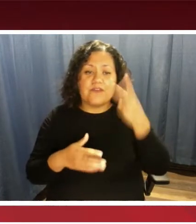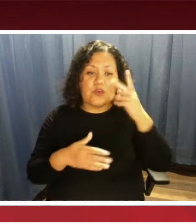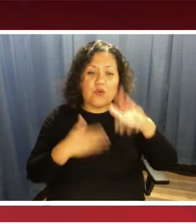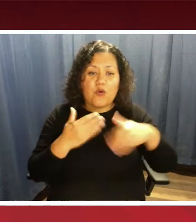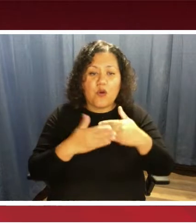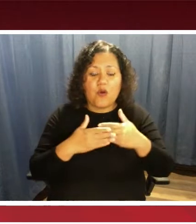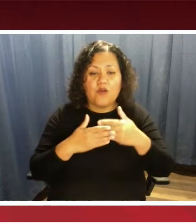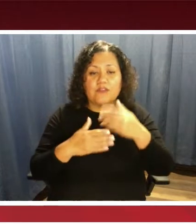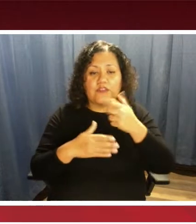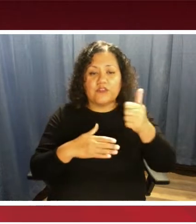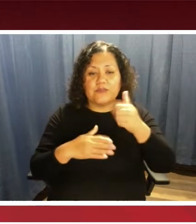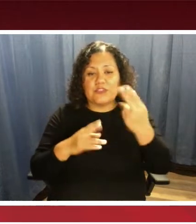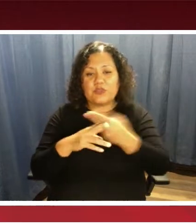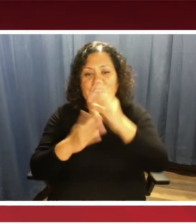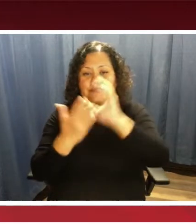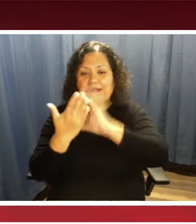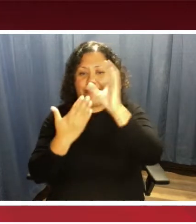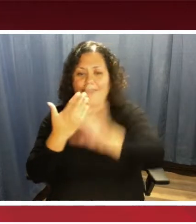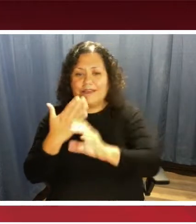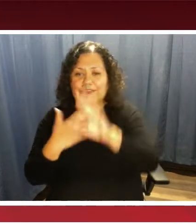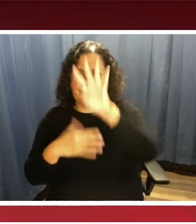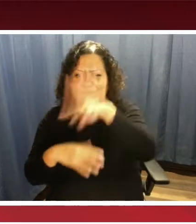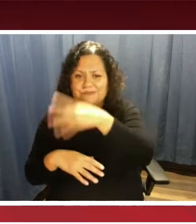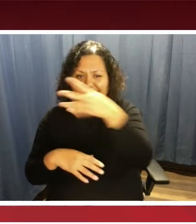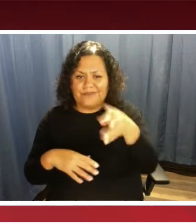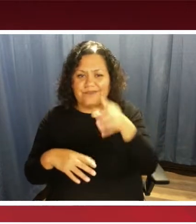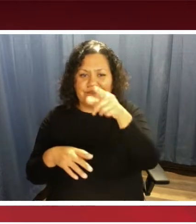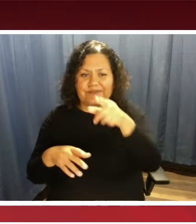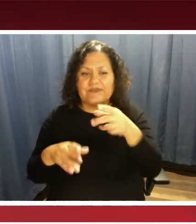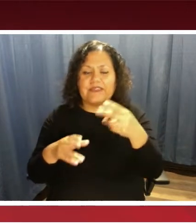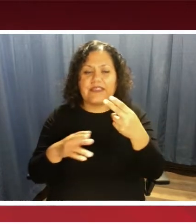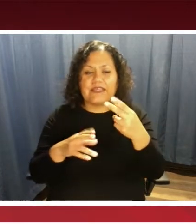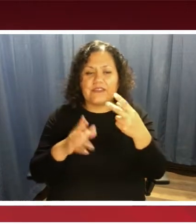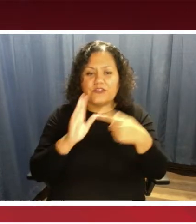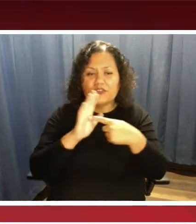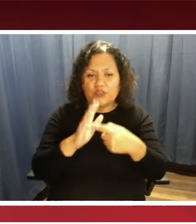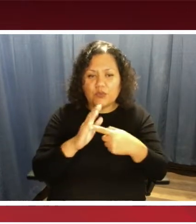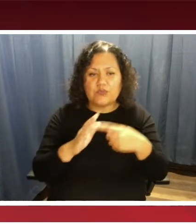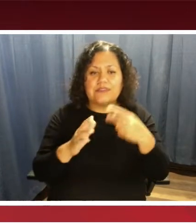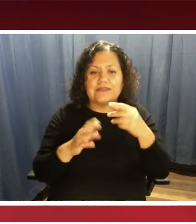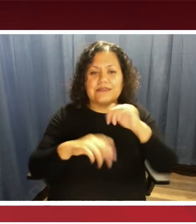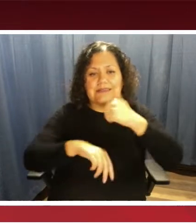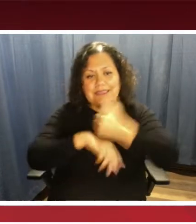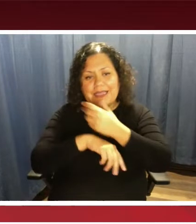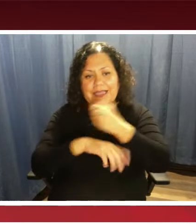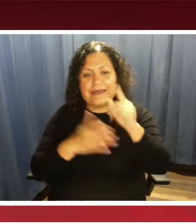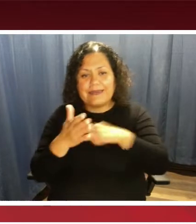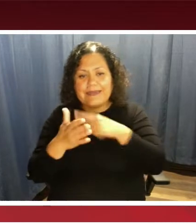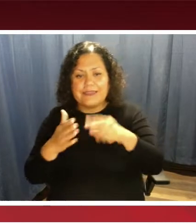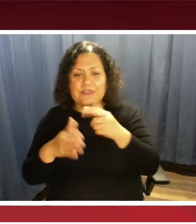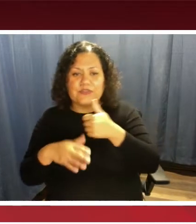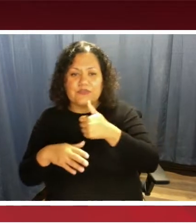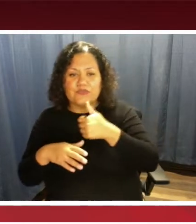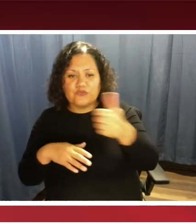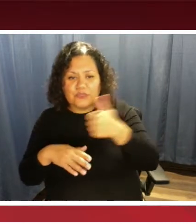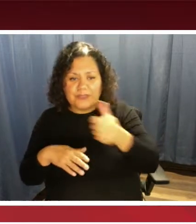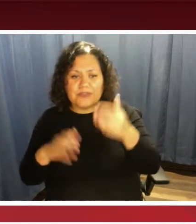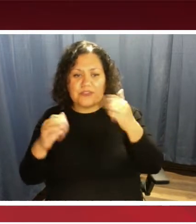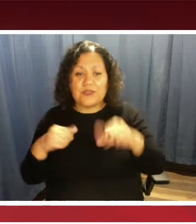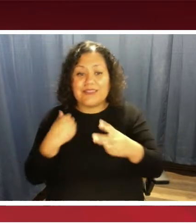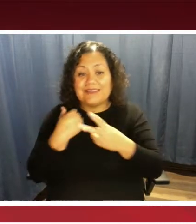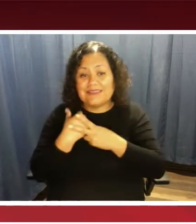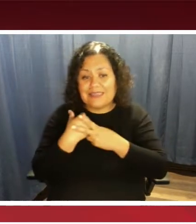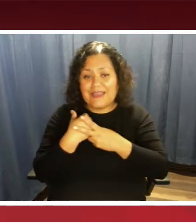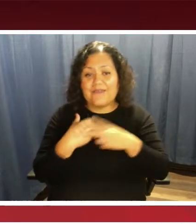calendar. It shows existing and canceled trips. You can cancel via TransTrip. You can save favorite trips